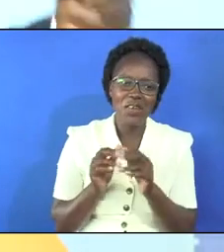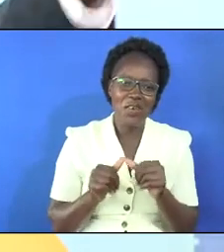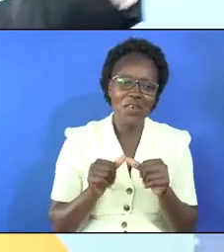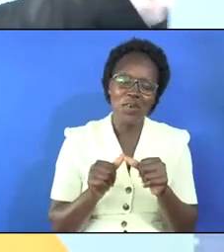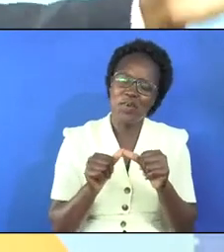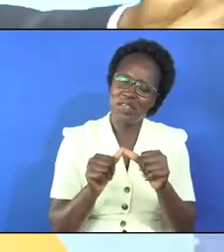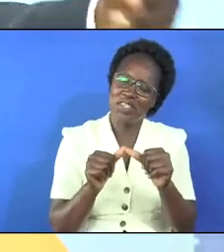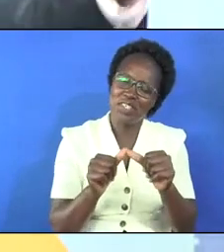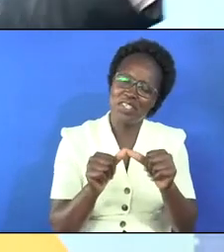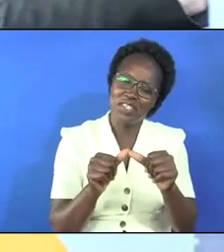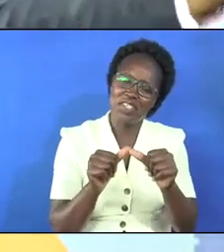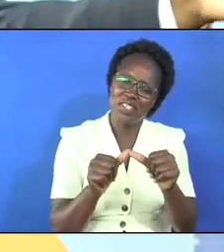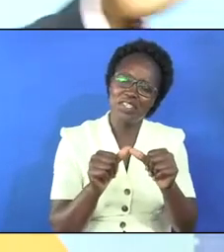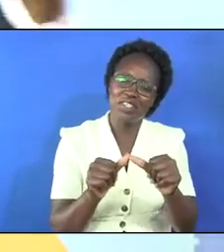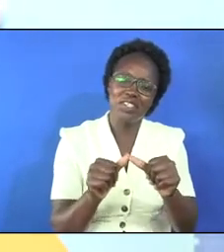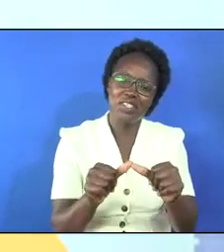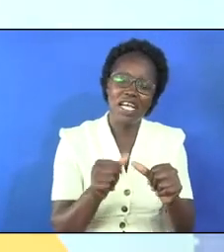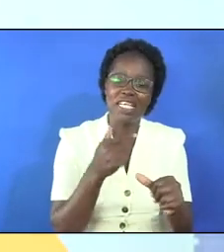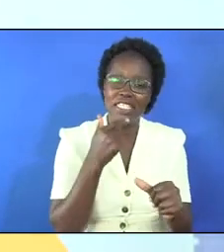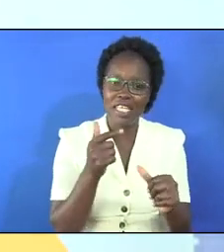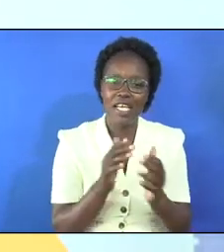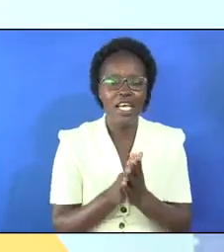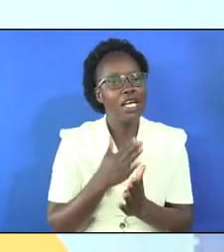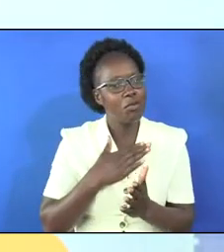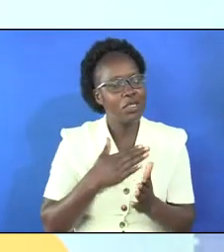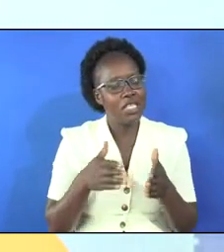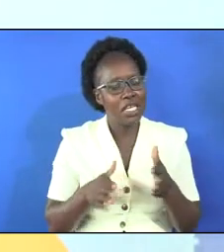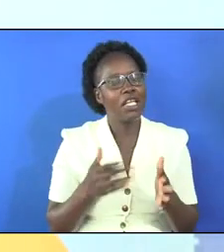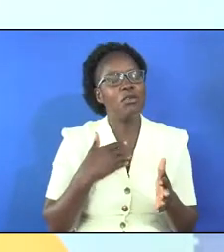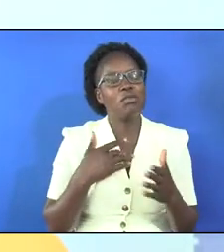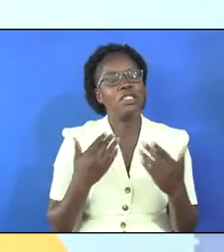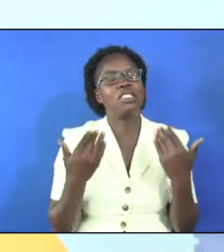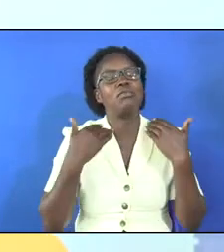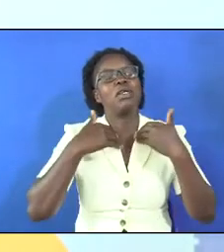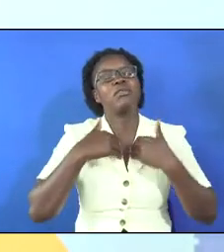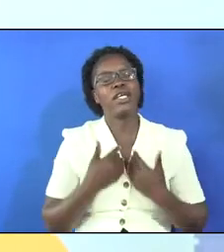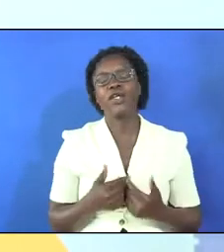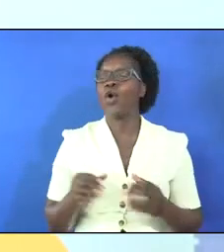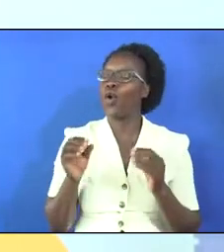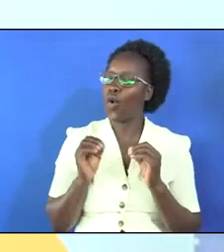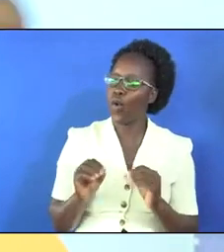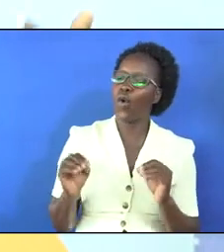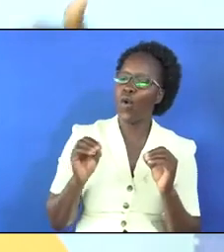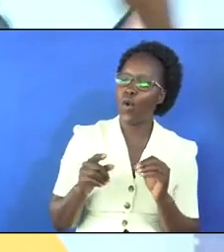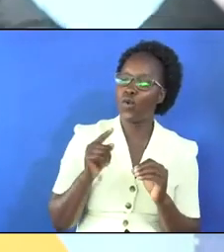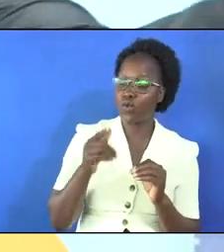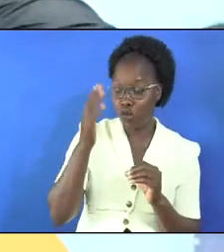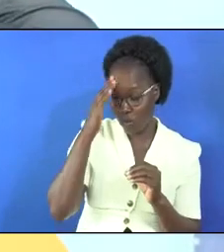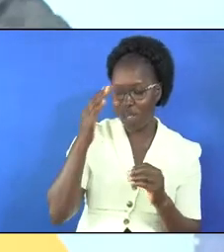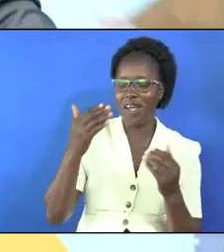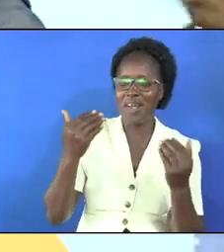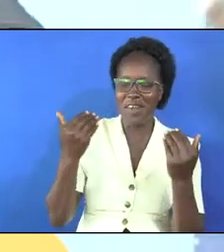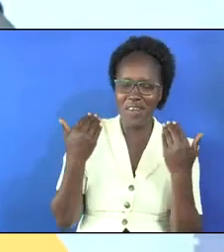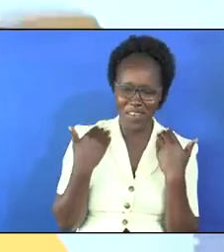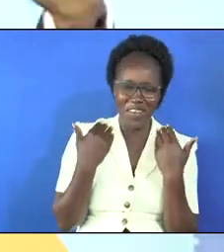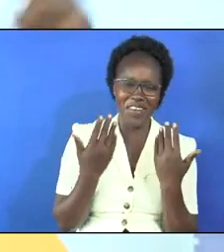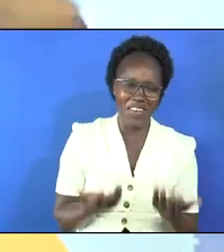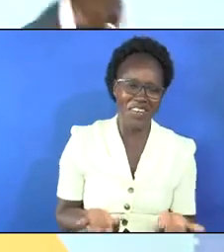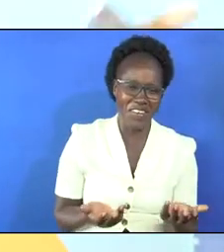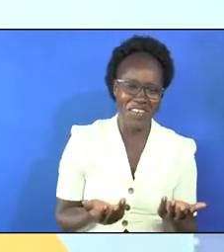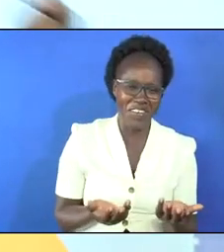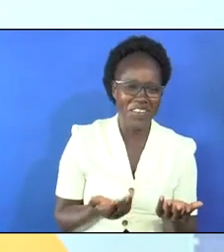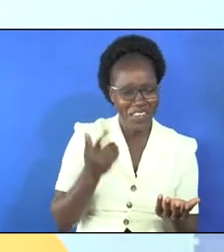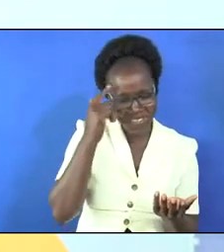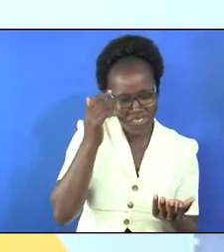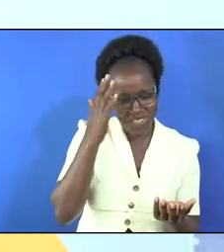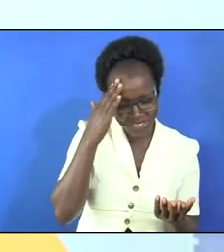continue continue continue continue continue and say please allow me sleep i am tired oh so you know how to sleep you think you know